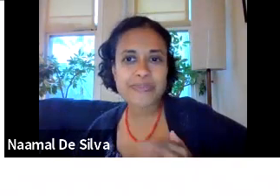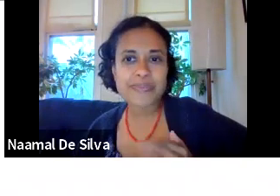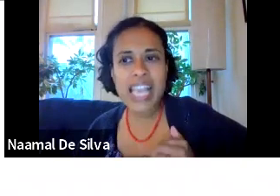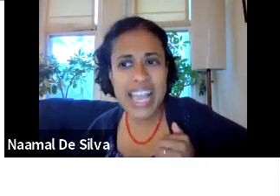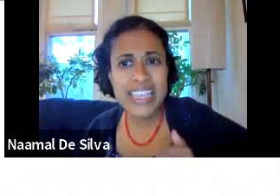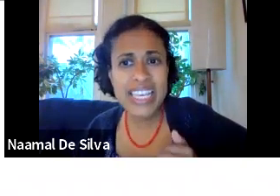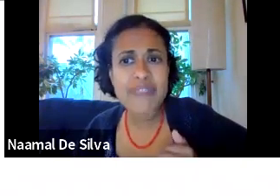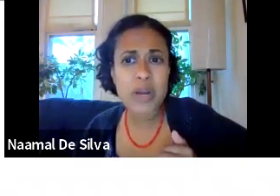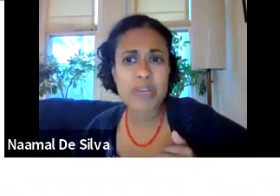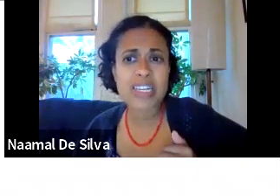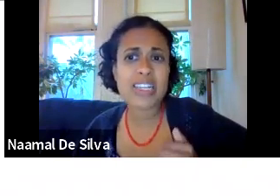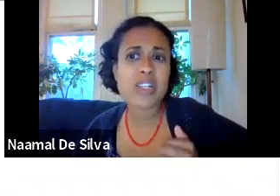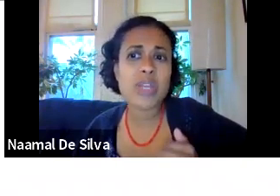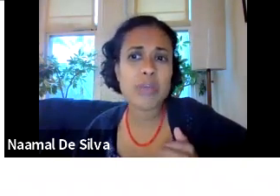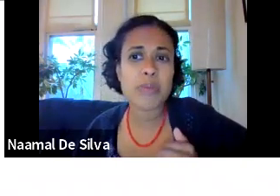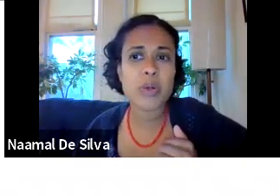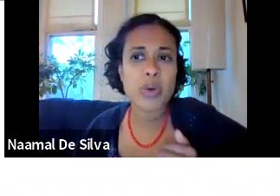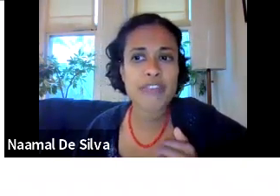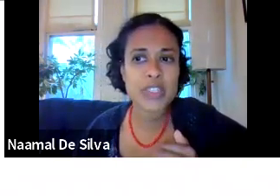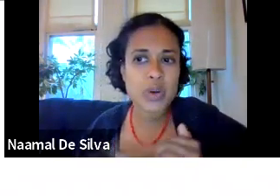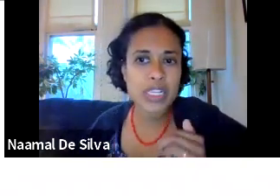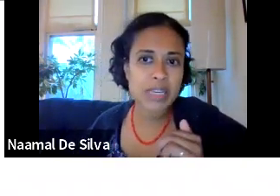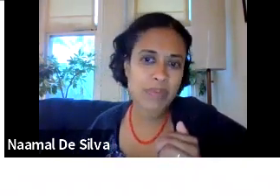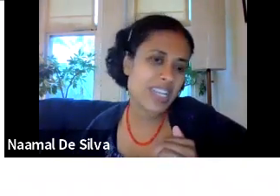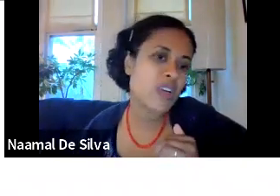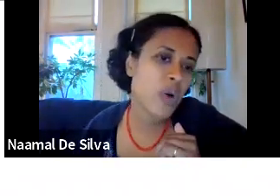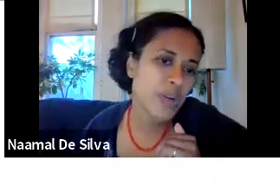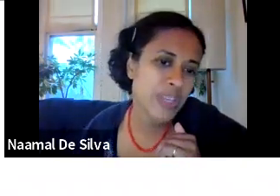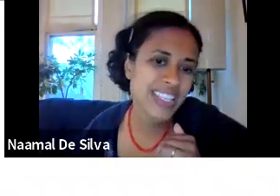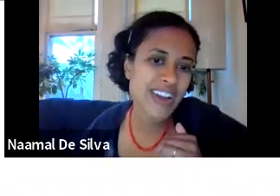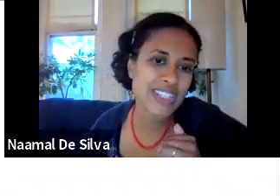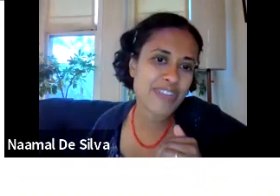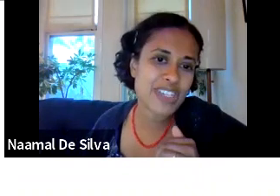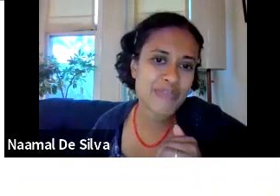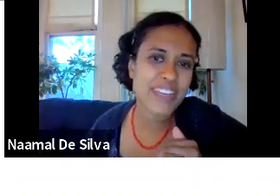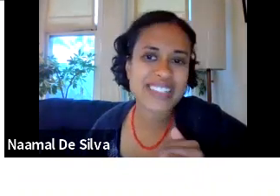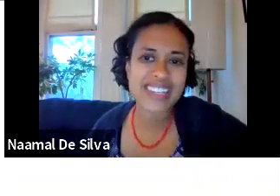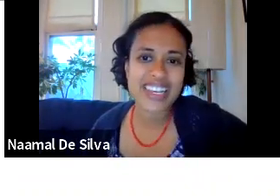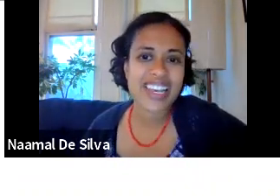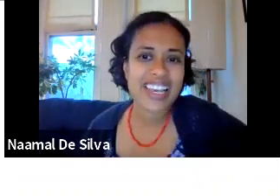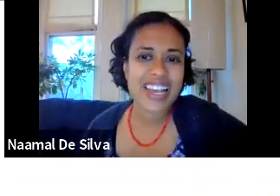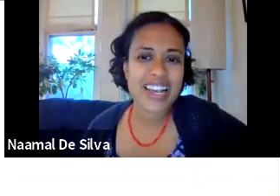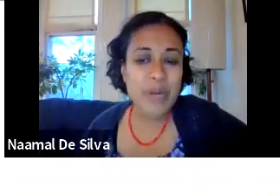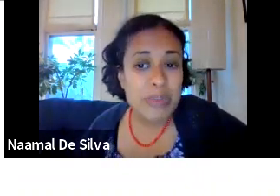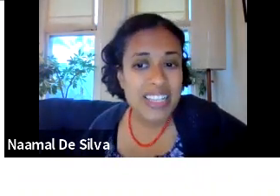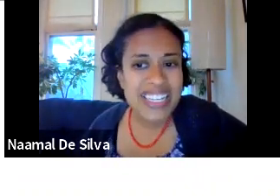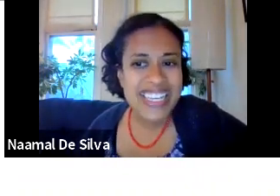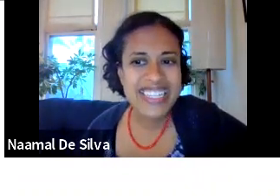birds and the environment, including people who have historically been ignored within the conservation field.